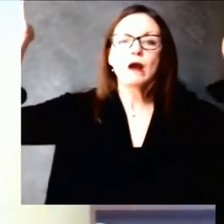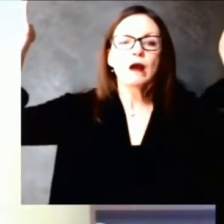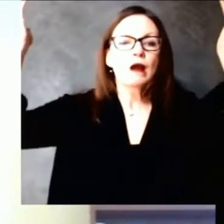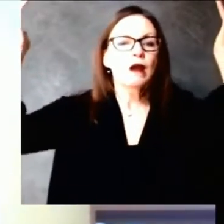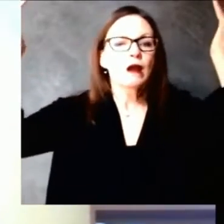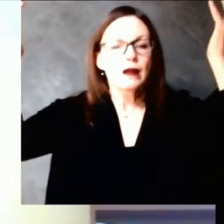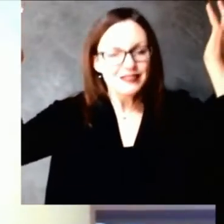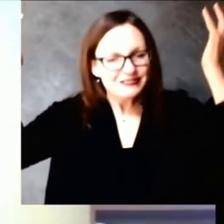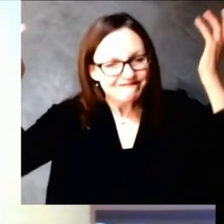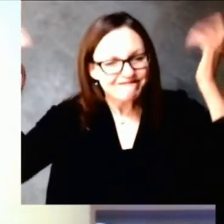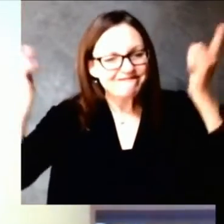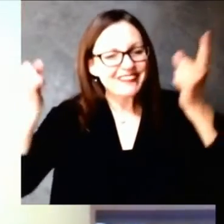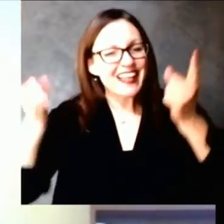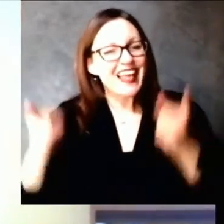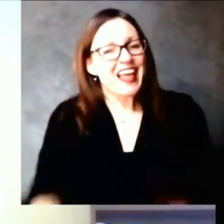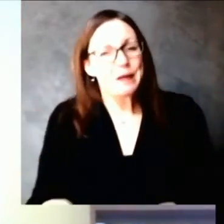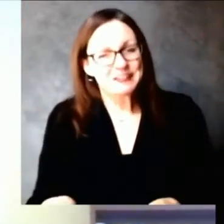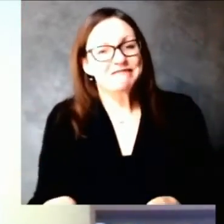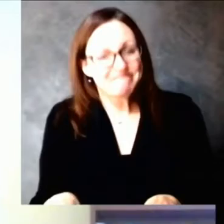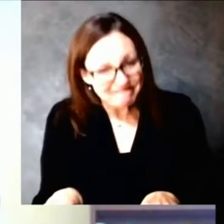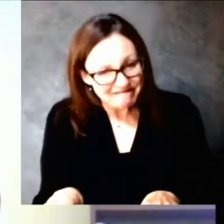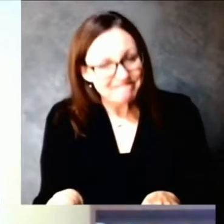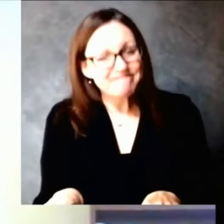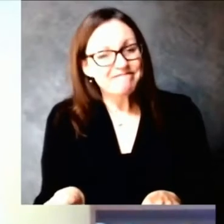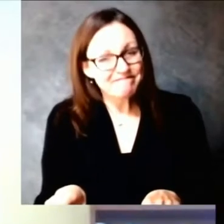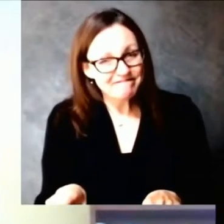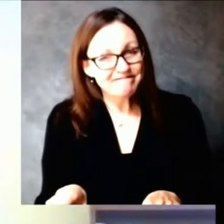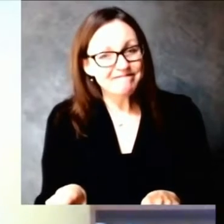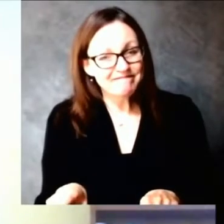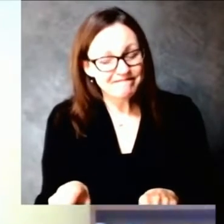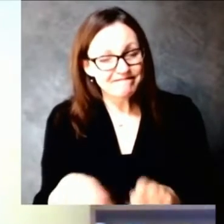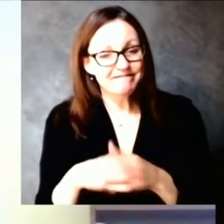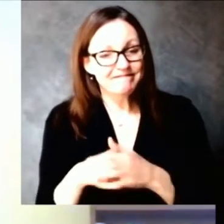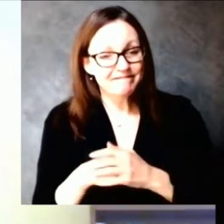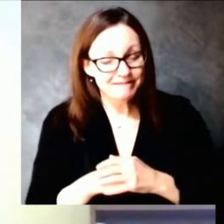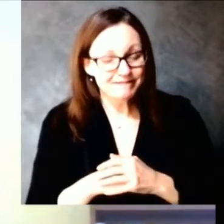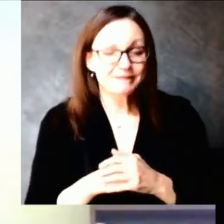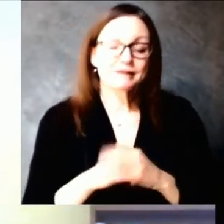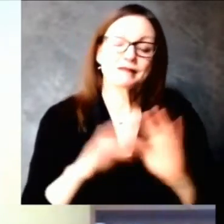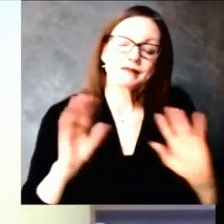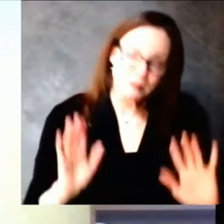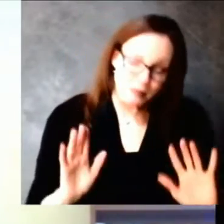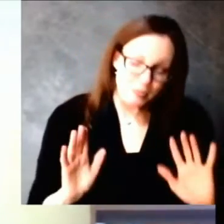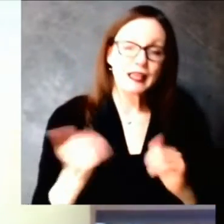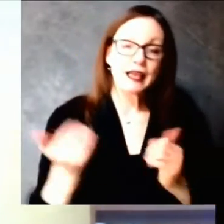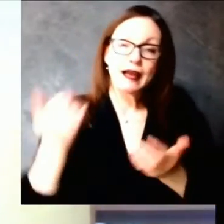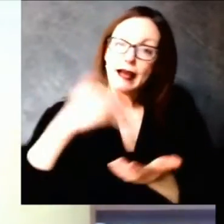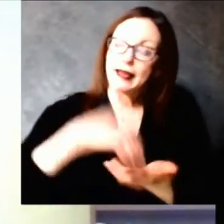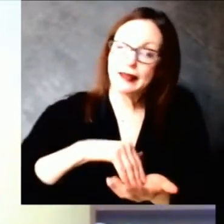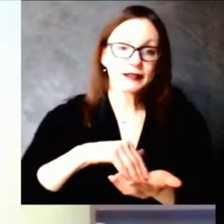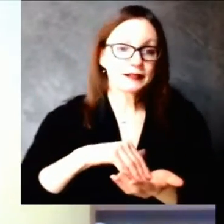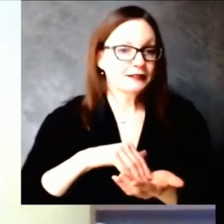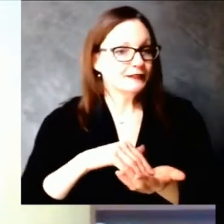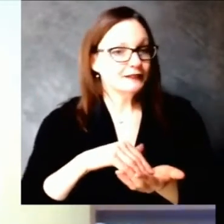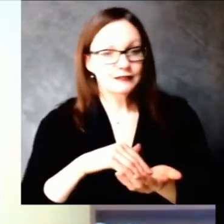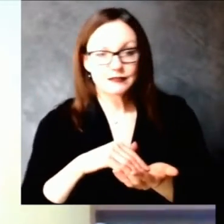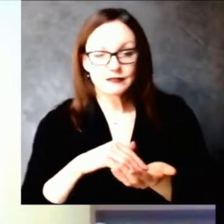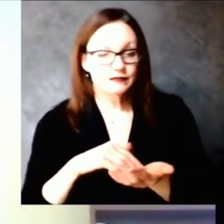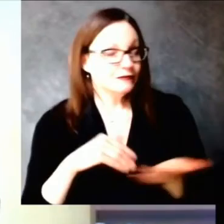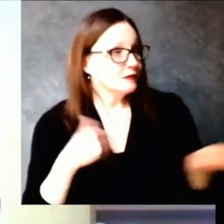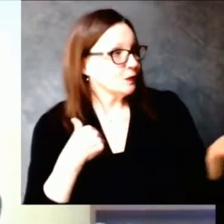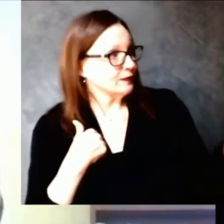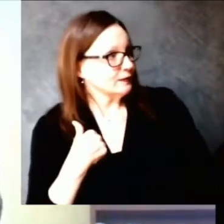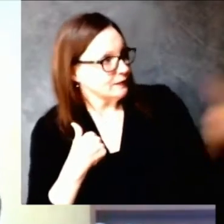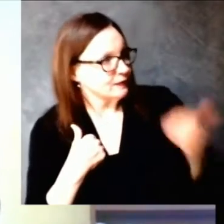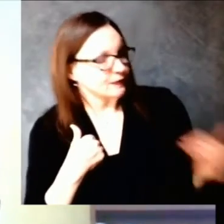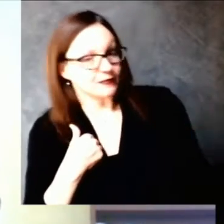again, because the supply is going to come up a little bit with the additional doses we've received with the federal government, plus the